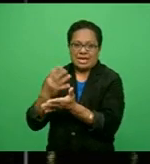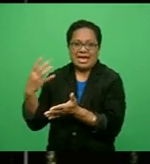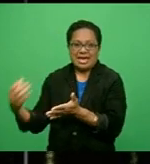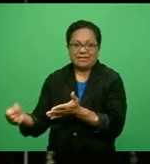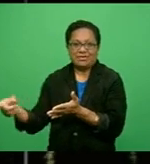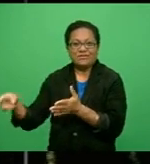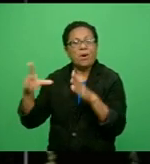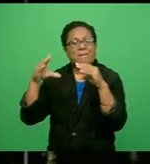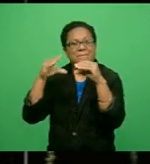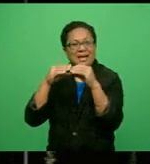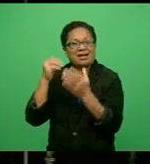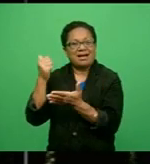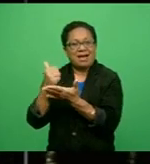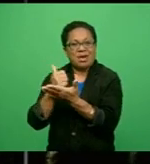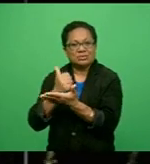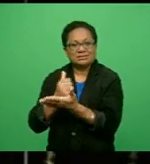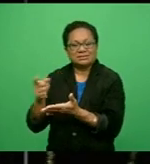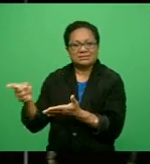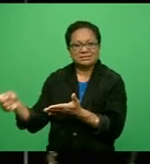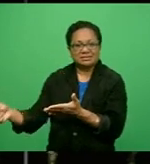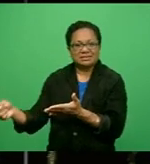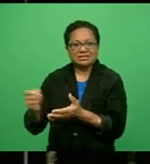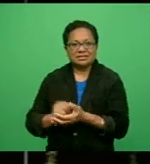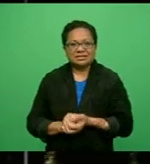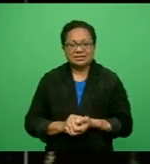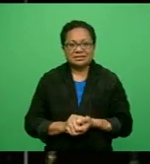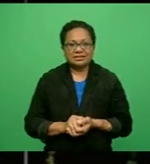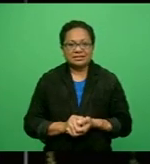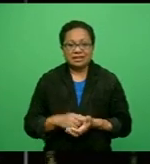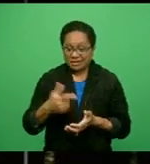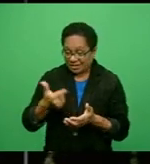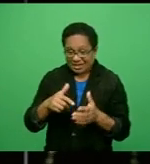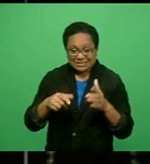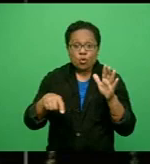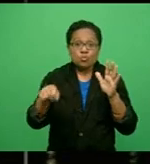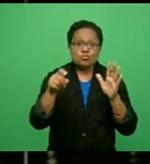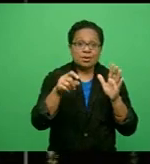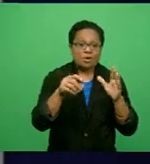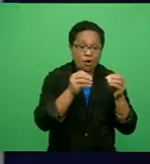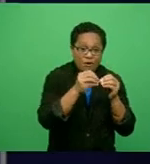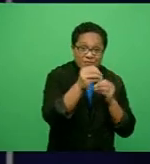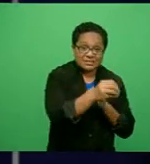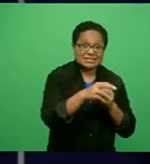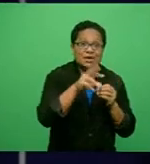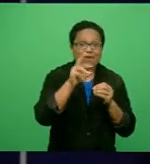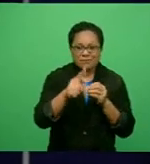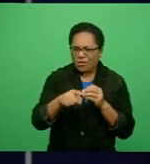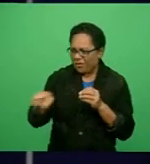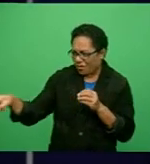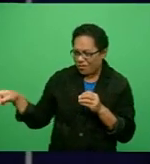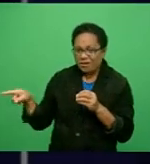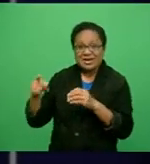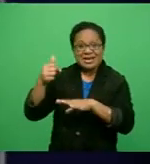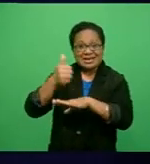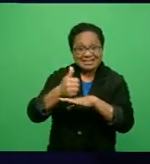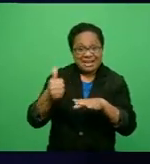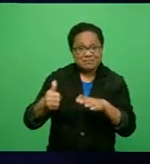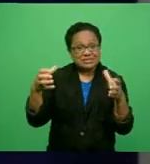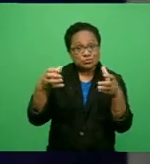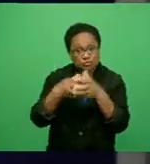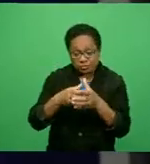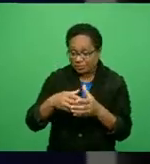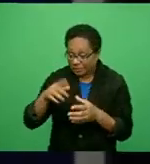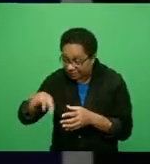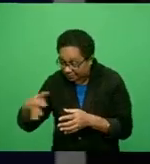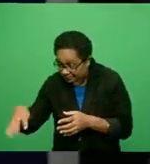annual financial records after a verification process by the Registrar of Political Parties. Registrar Mohamed Sineem says the NFP